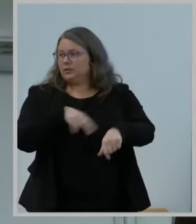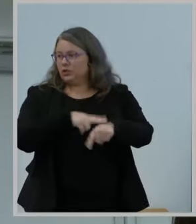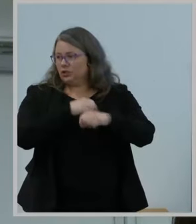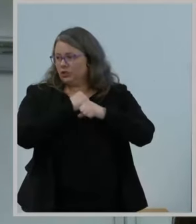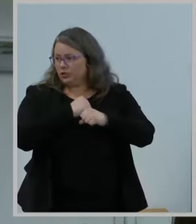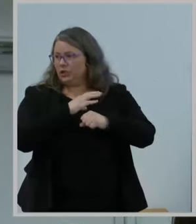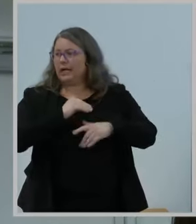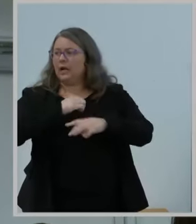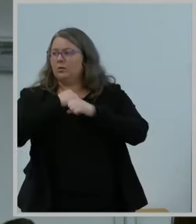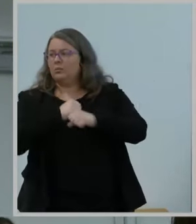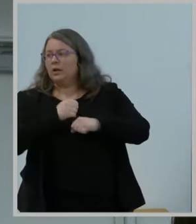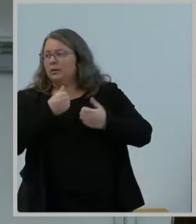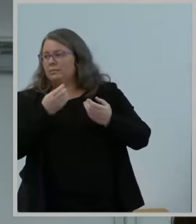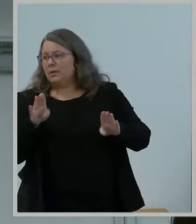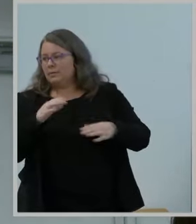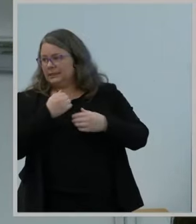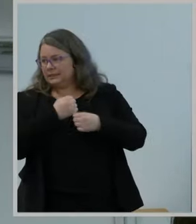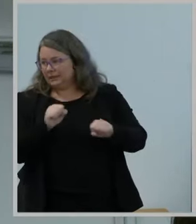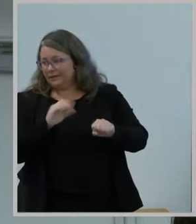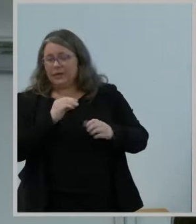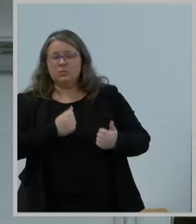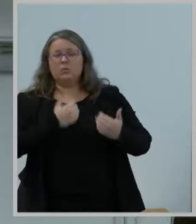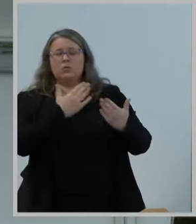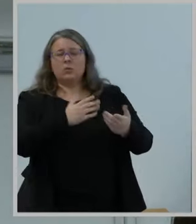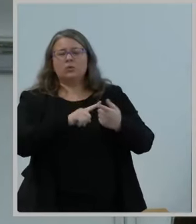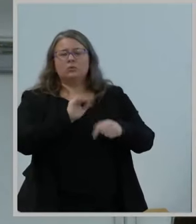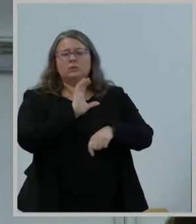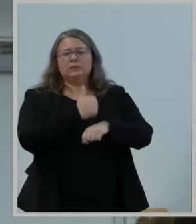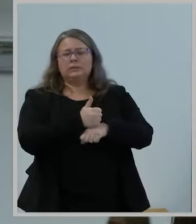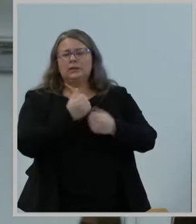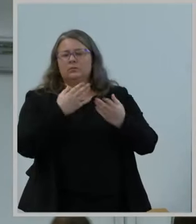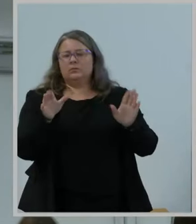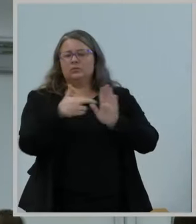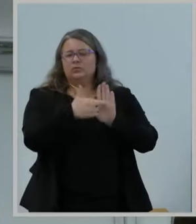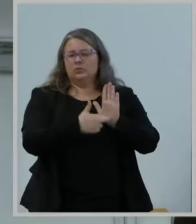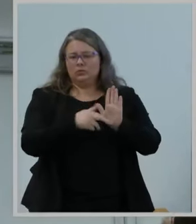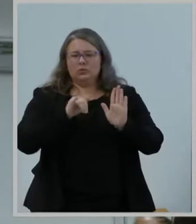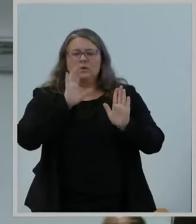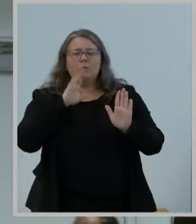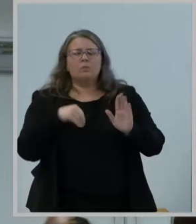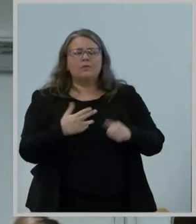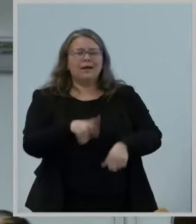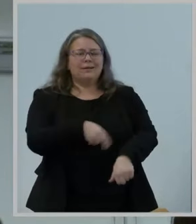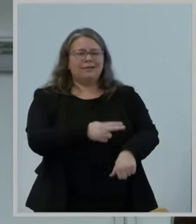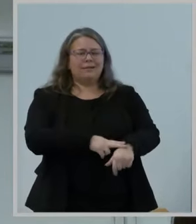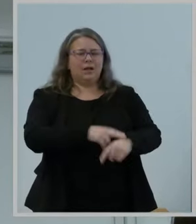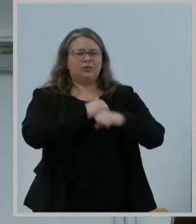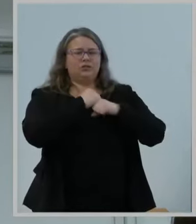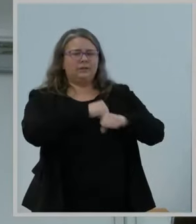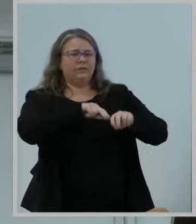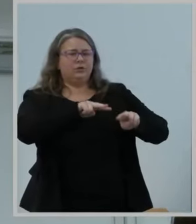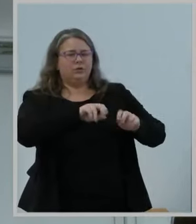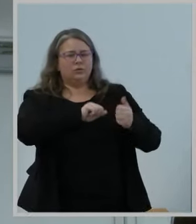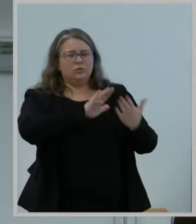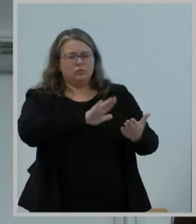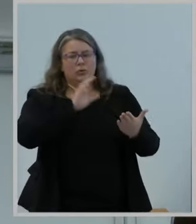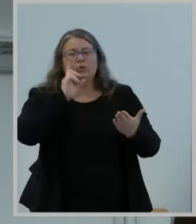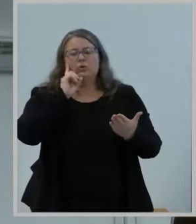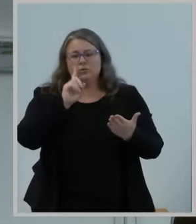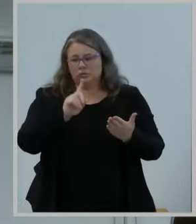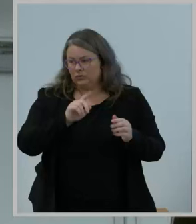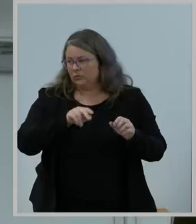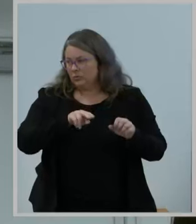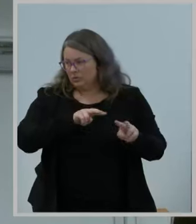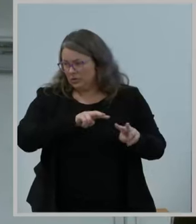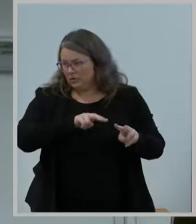reestablish conduct rules that would provide a national regulatory approach for safeguarding Internet openness. The notice first proposes